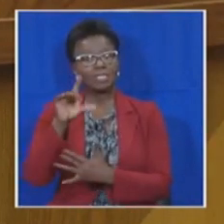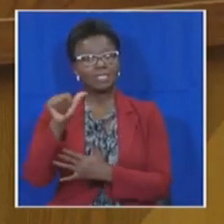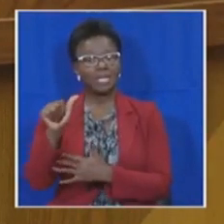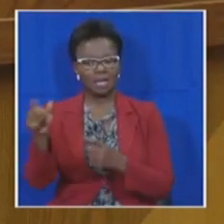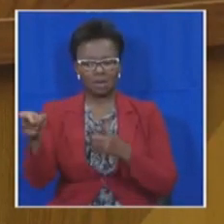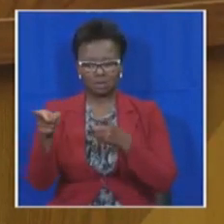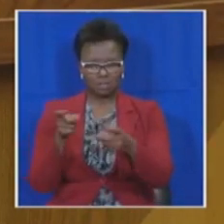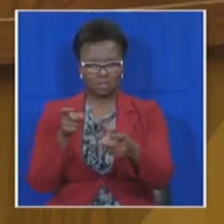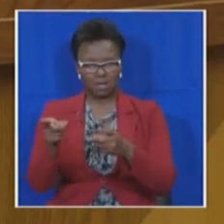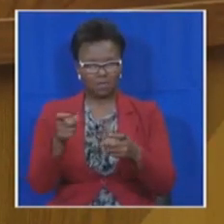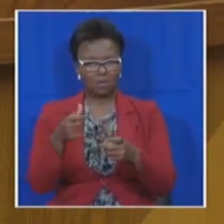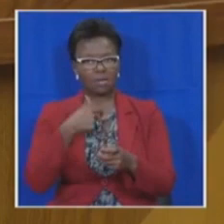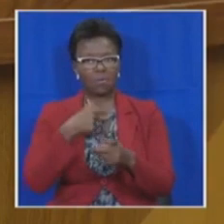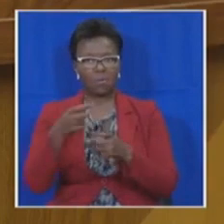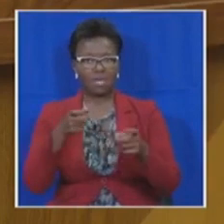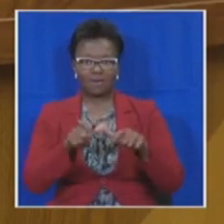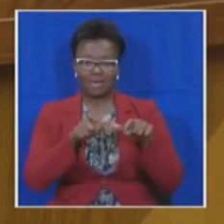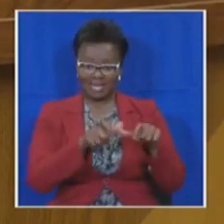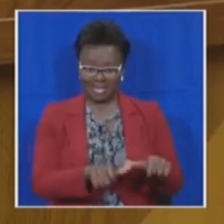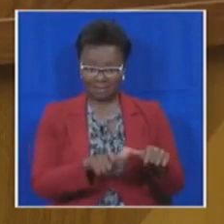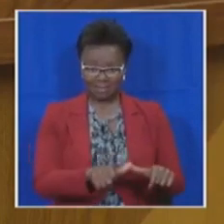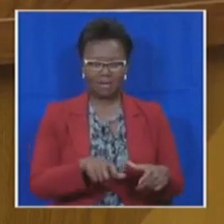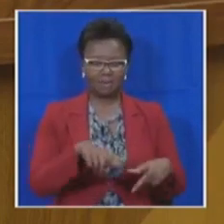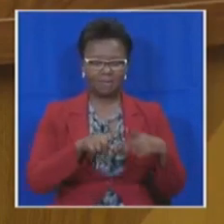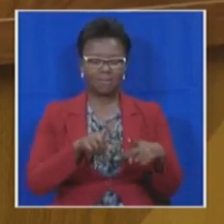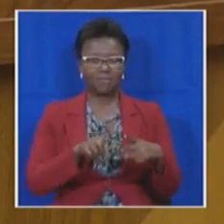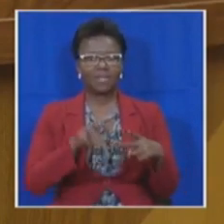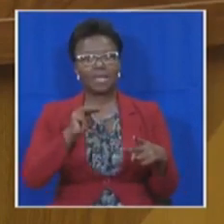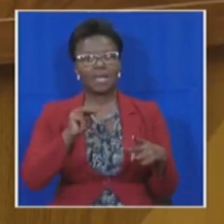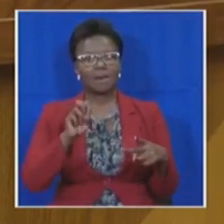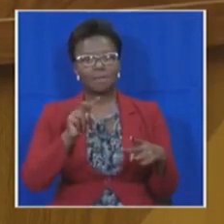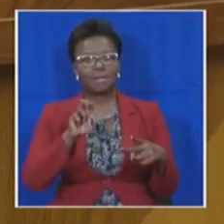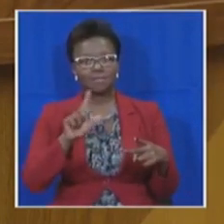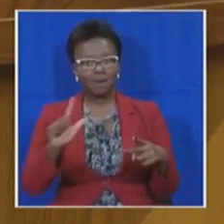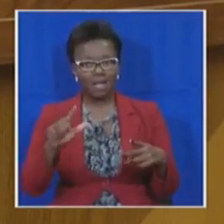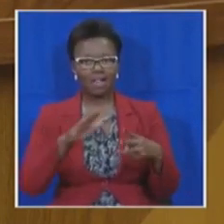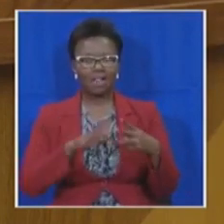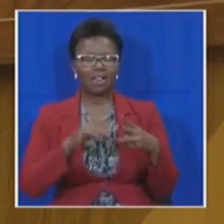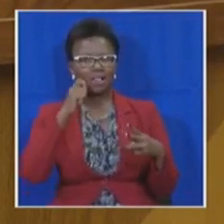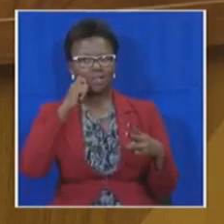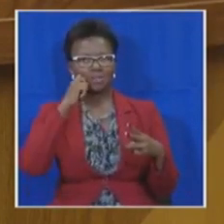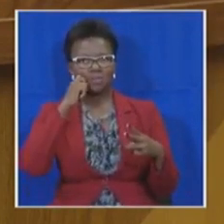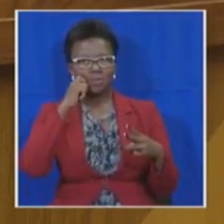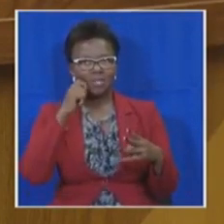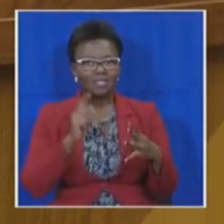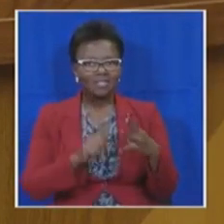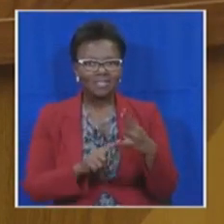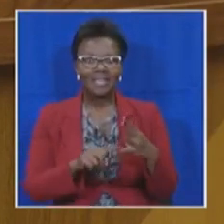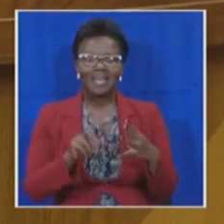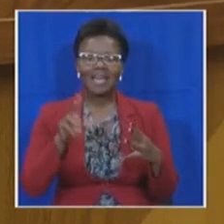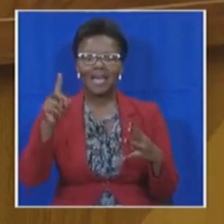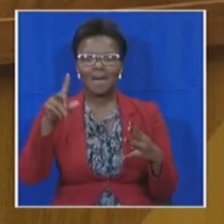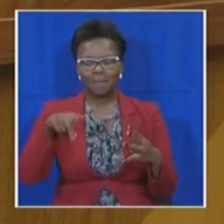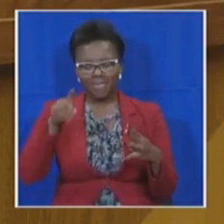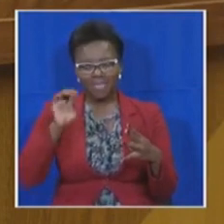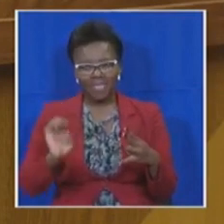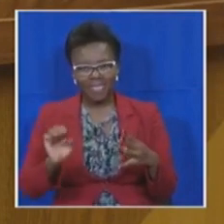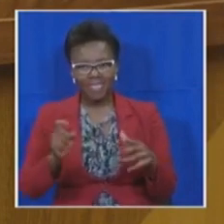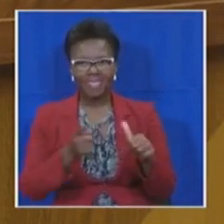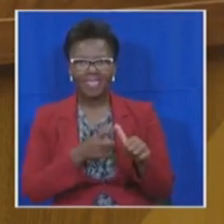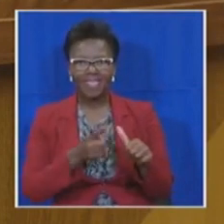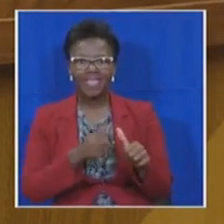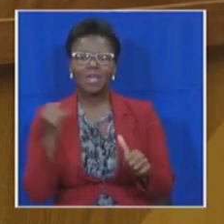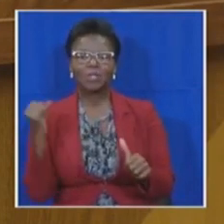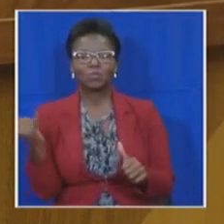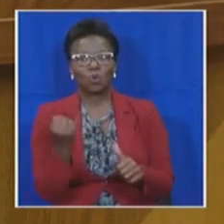govern. We are governing in Cape Town, are governing in Meadval, we are governing in Tswani, we are governing in Nelson Mandela Bay and we are